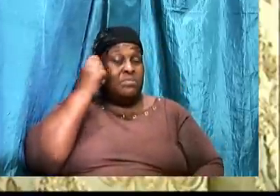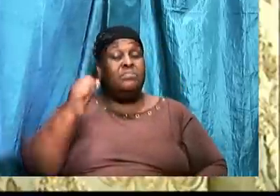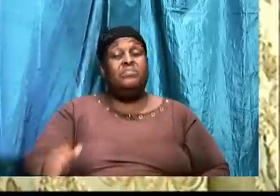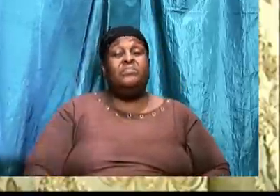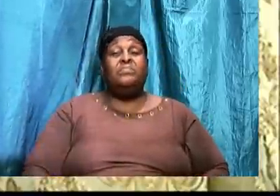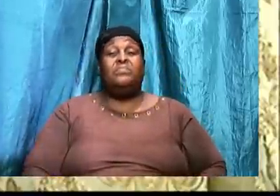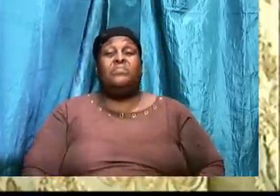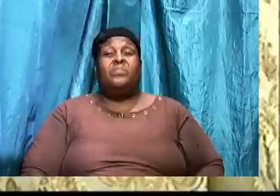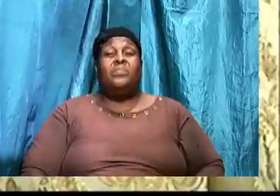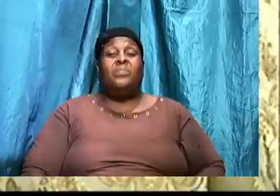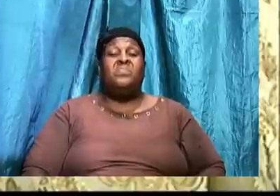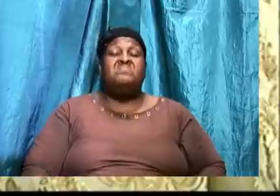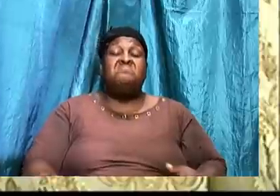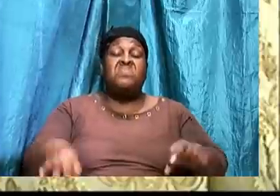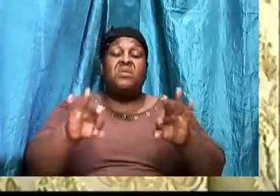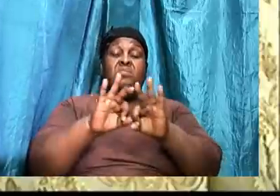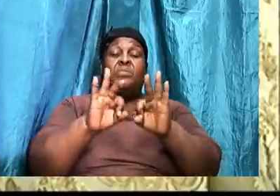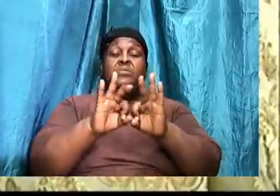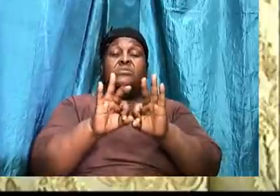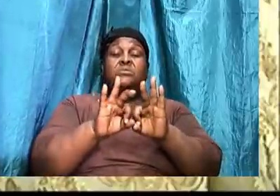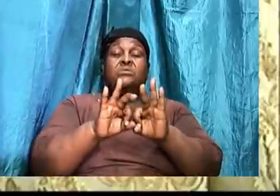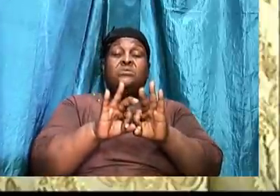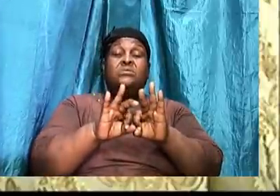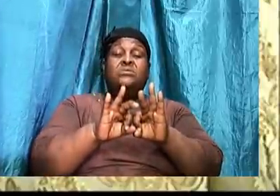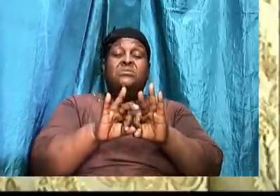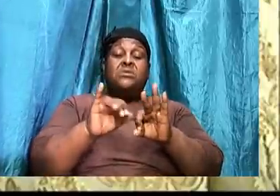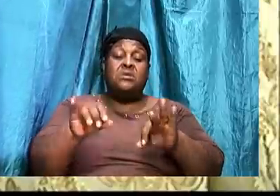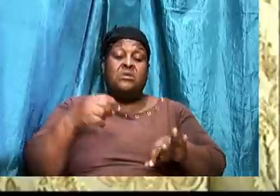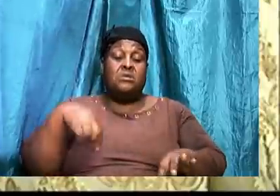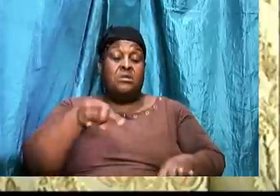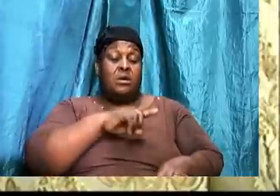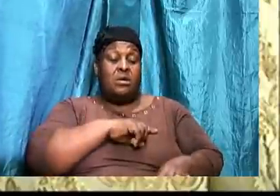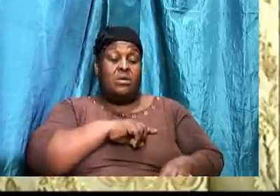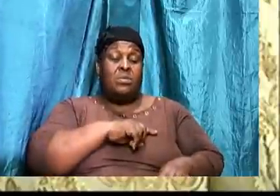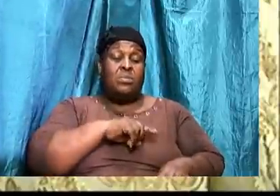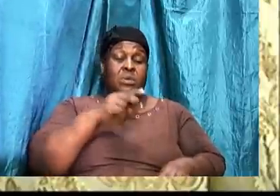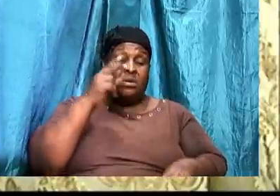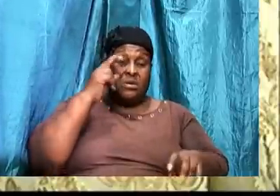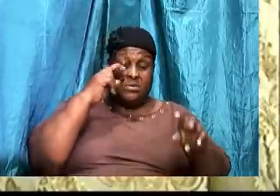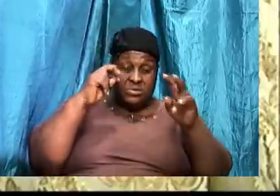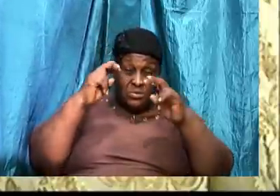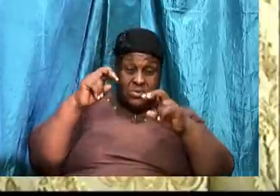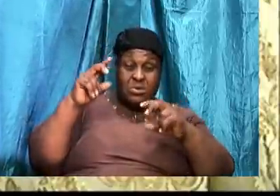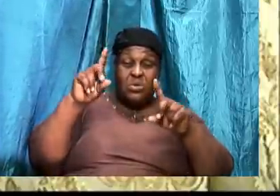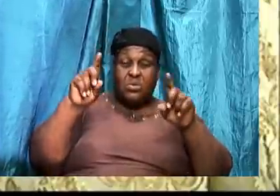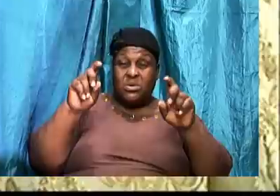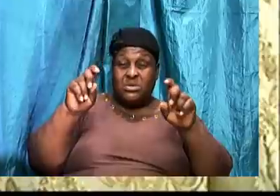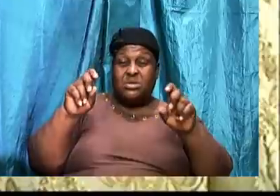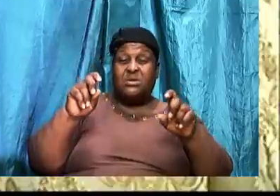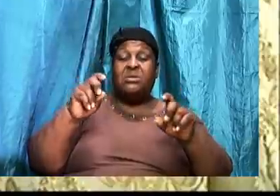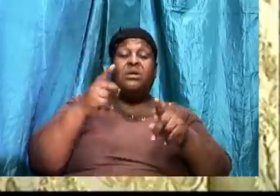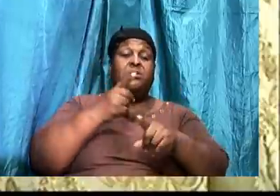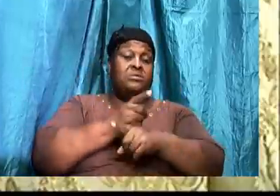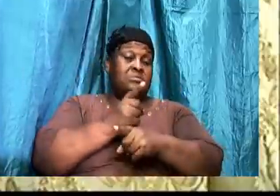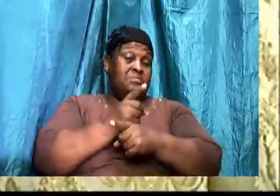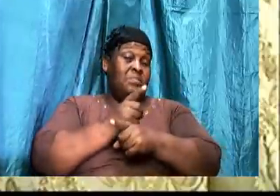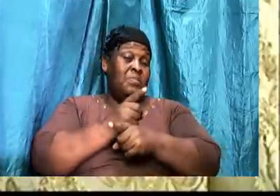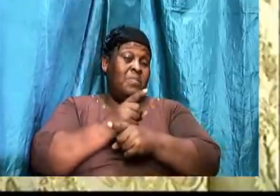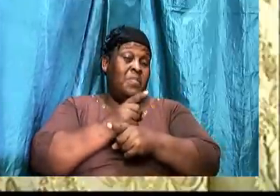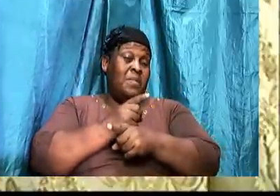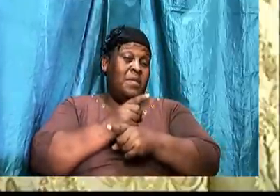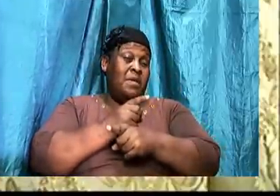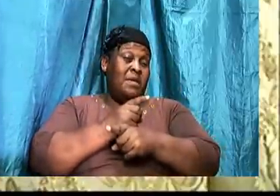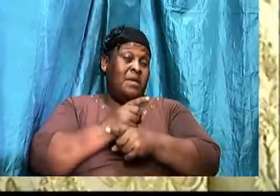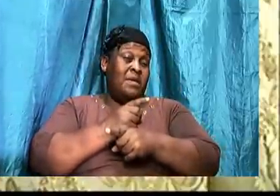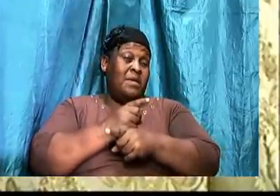And it's important that we look at the question and we answer it. If you find your things over